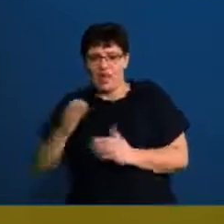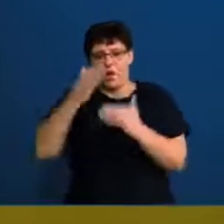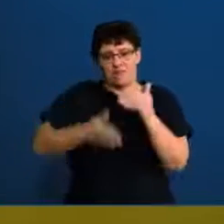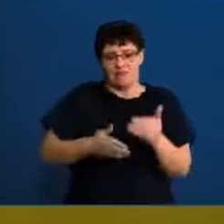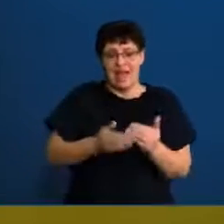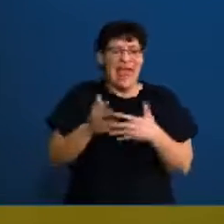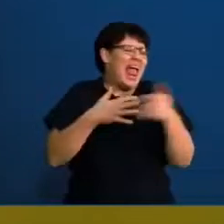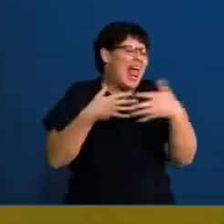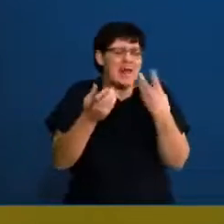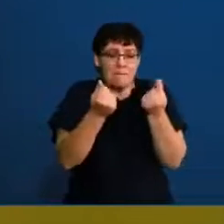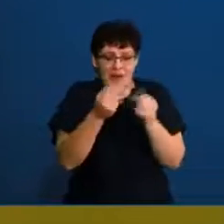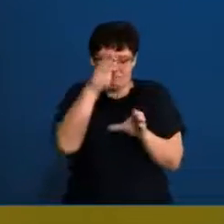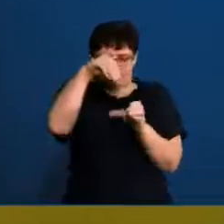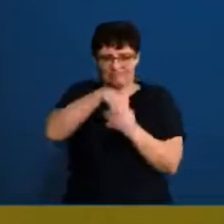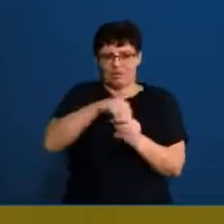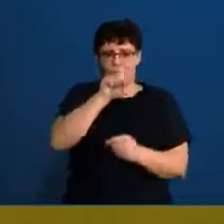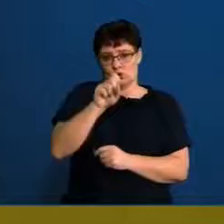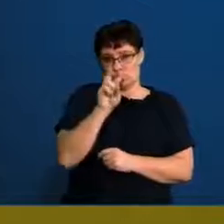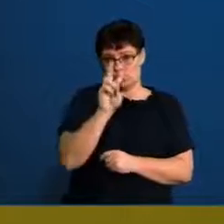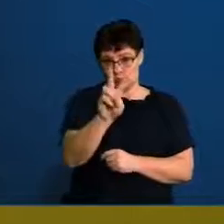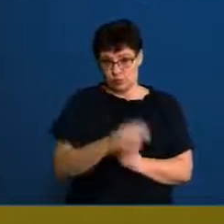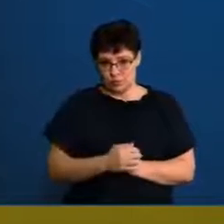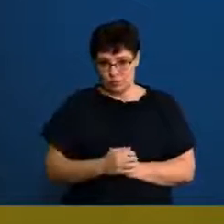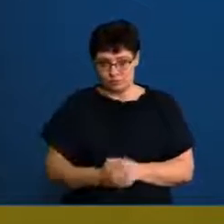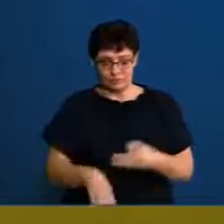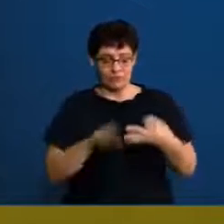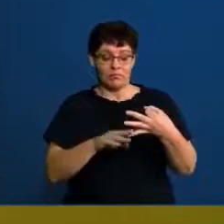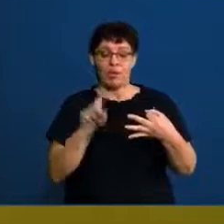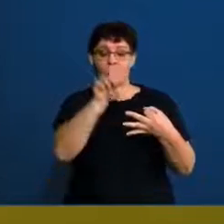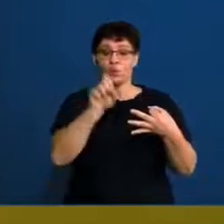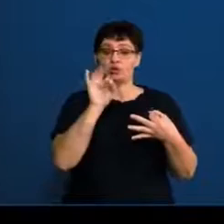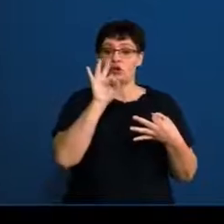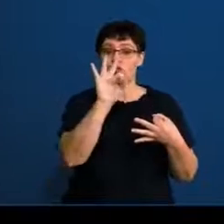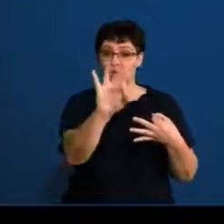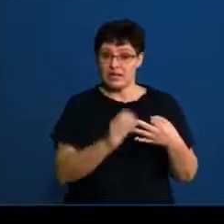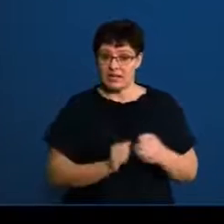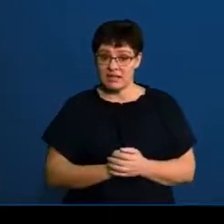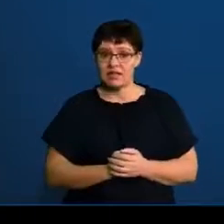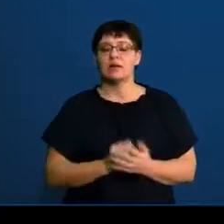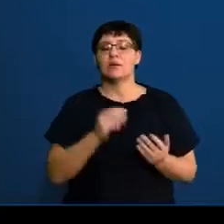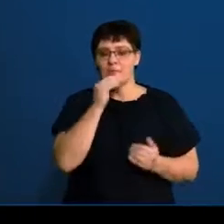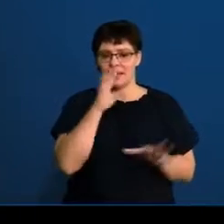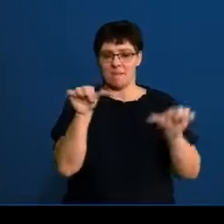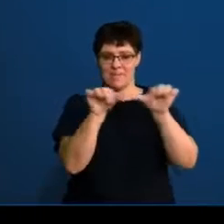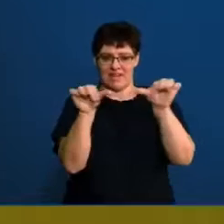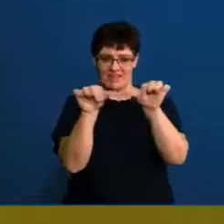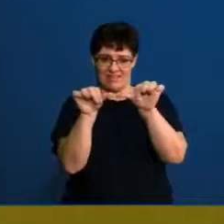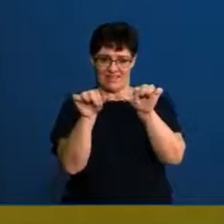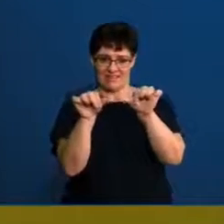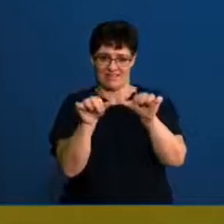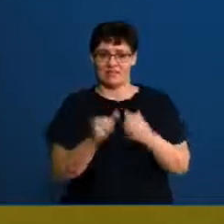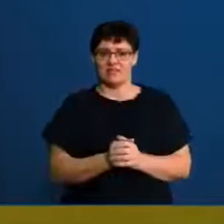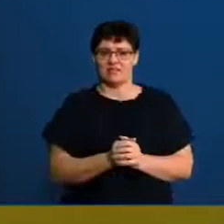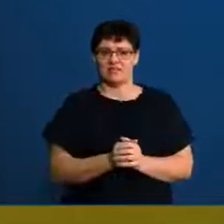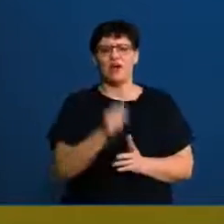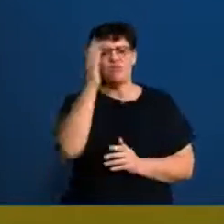all is question two. Question three is our next section, which is our measurement. Now I know